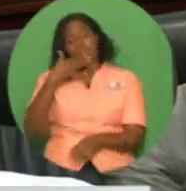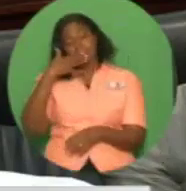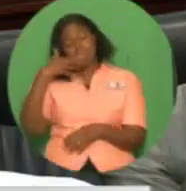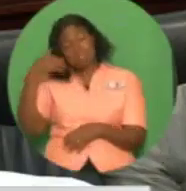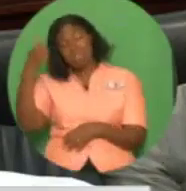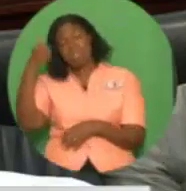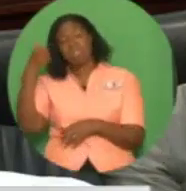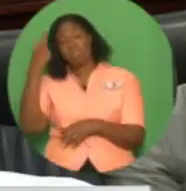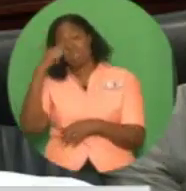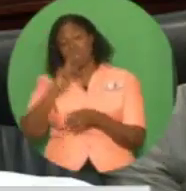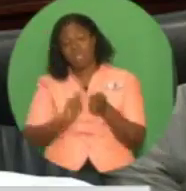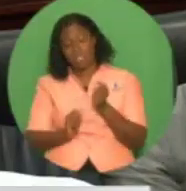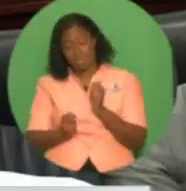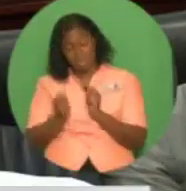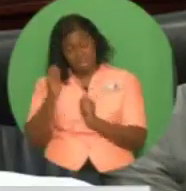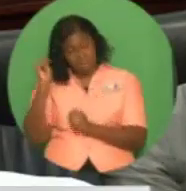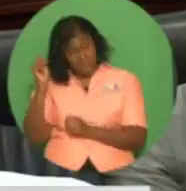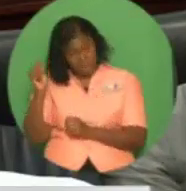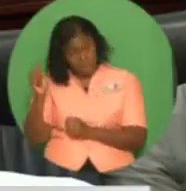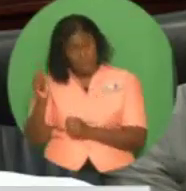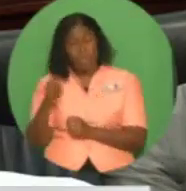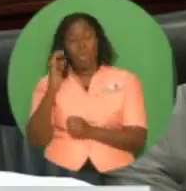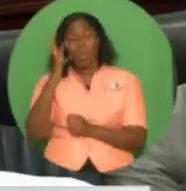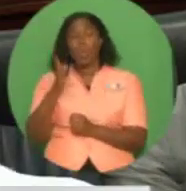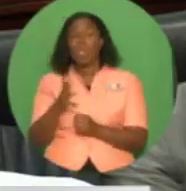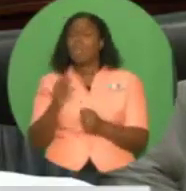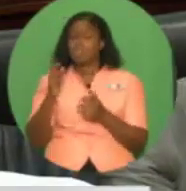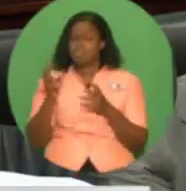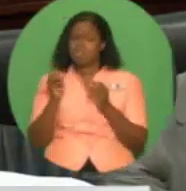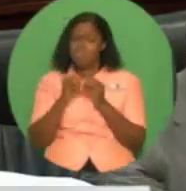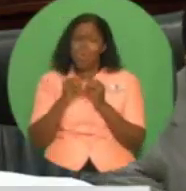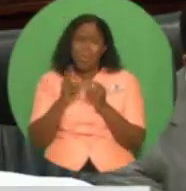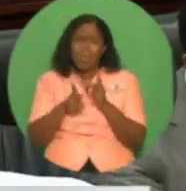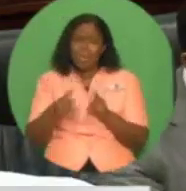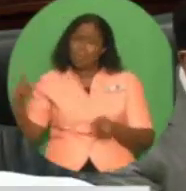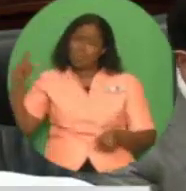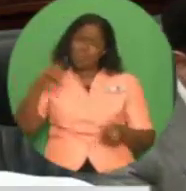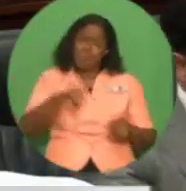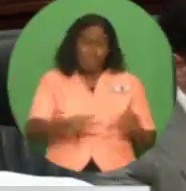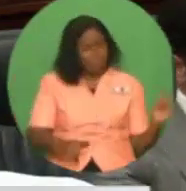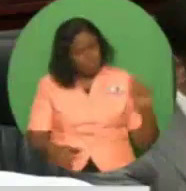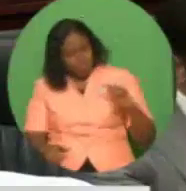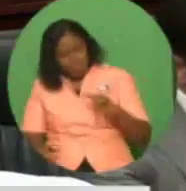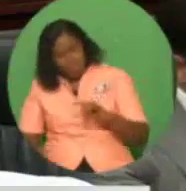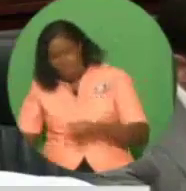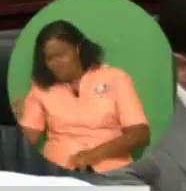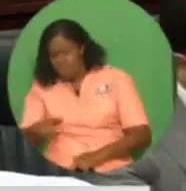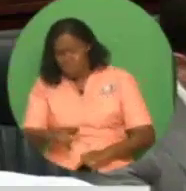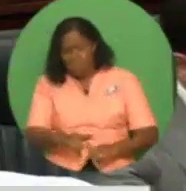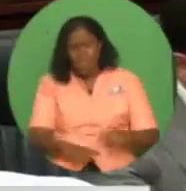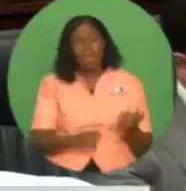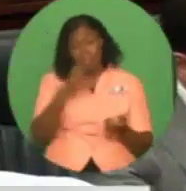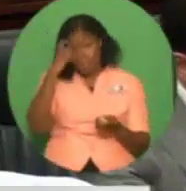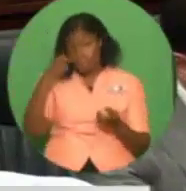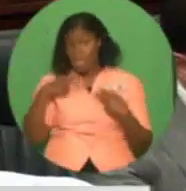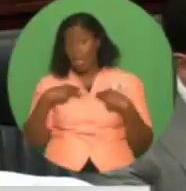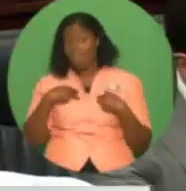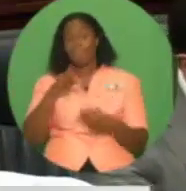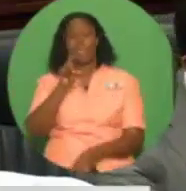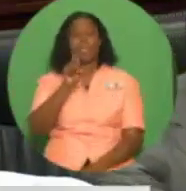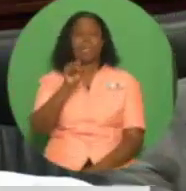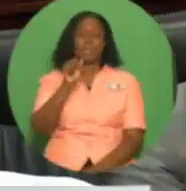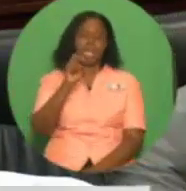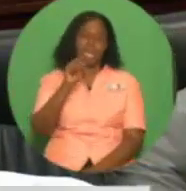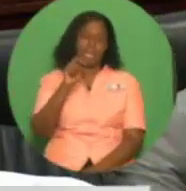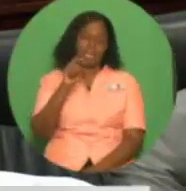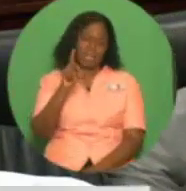stock of high-quality rooms, increase airlift, and boost the image of Tobago as a preferred destination. As we develop